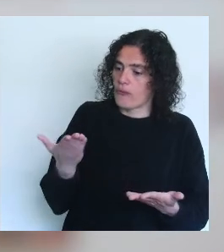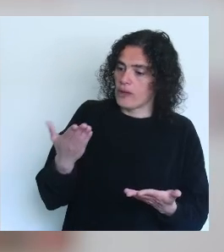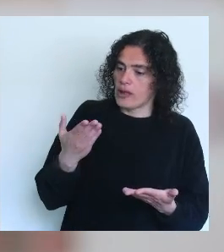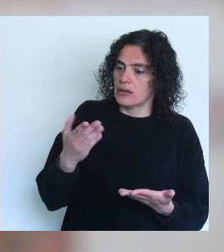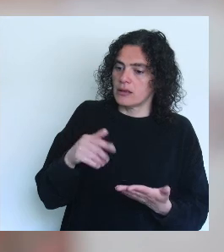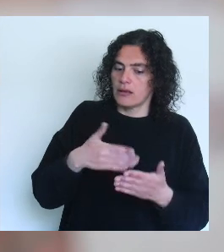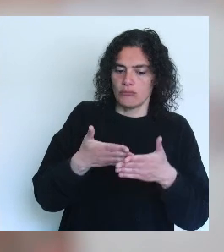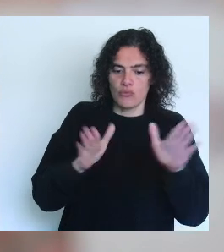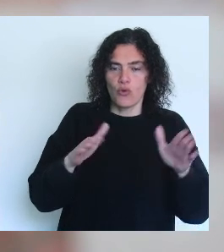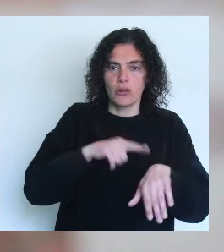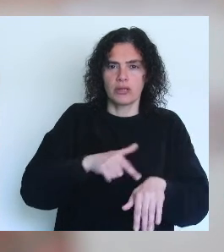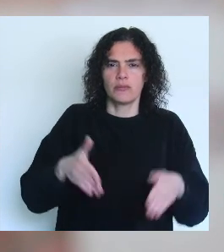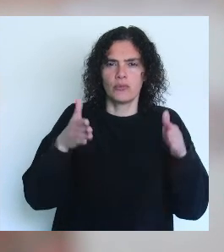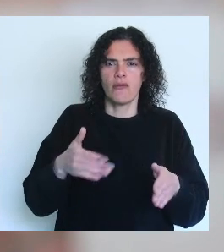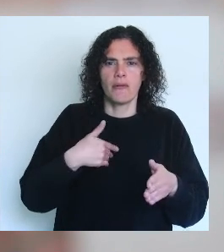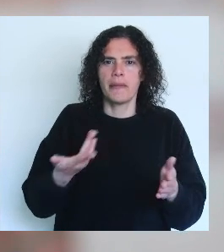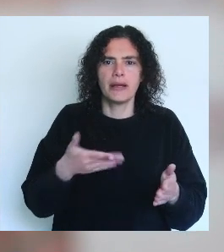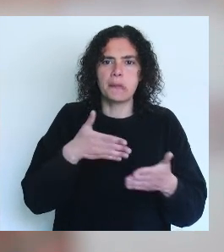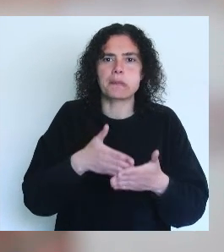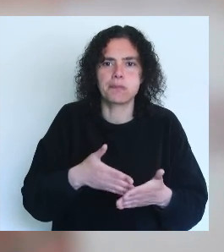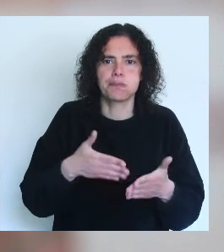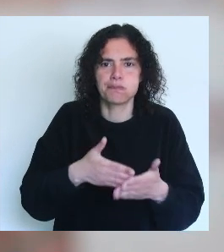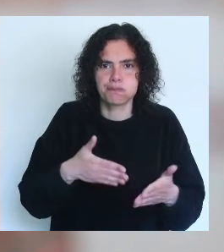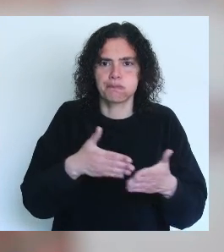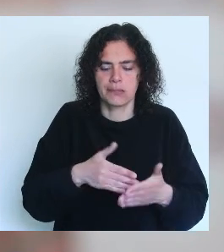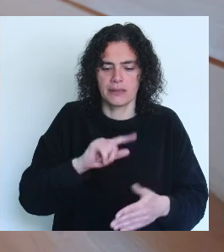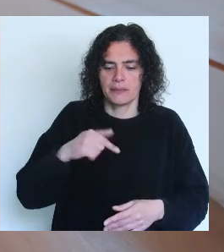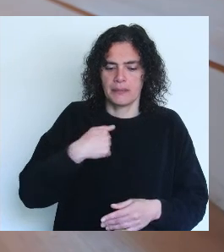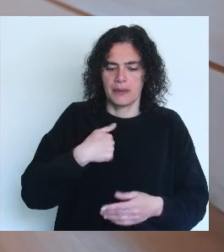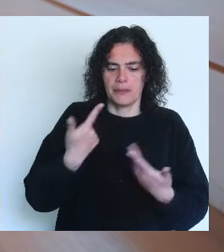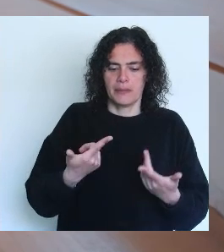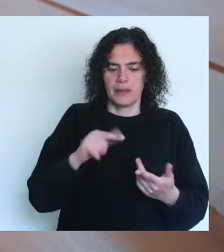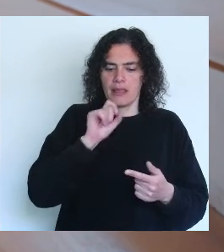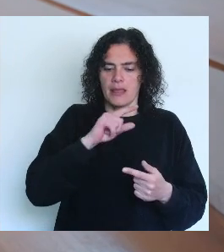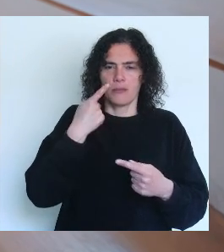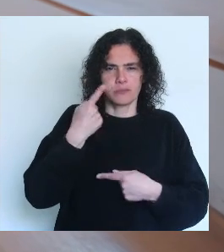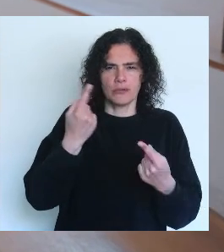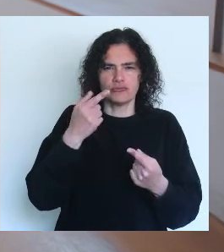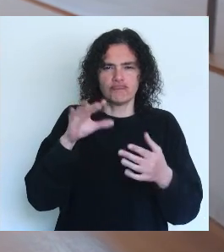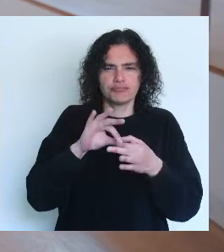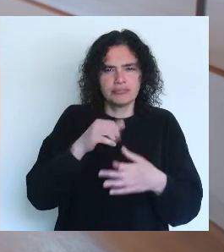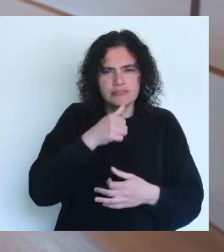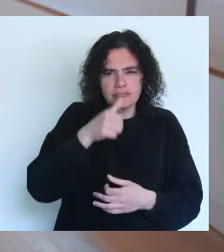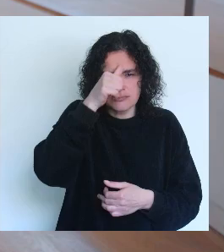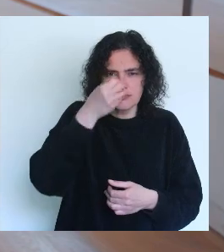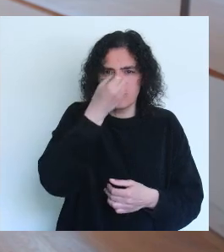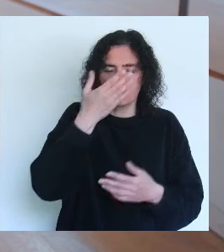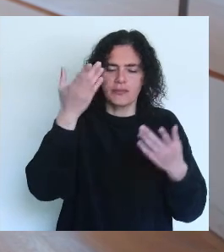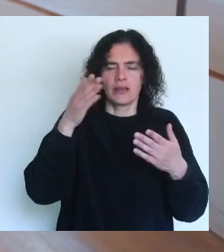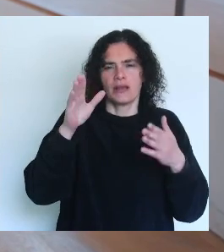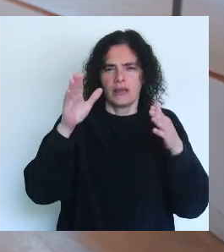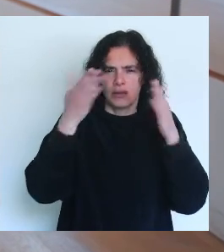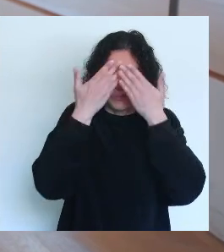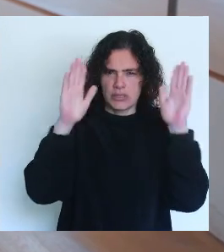and an invitation to to an open era that you cannot access you know for me it also echo the roles for democracy